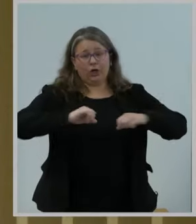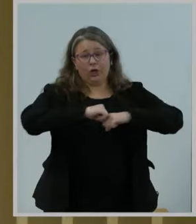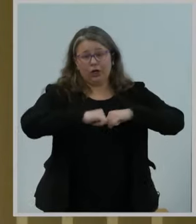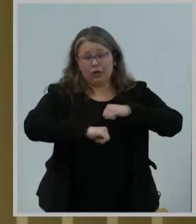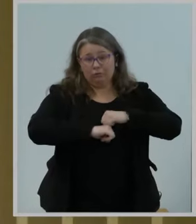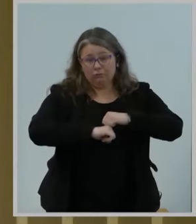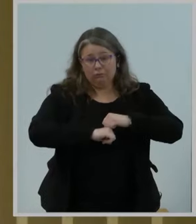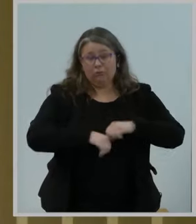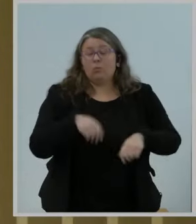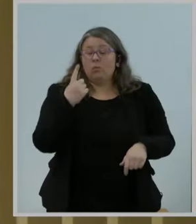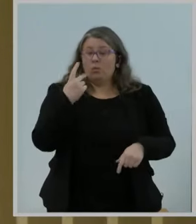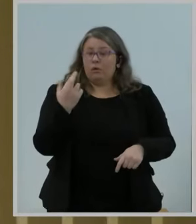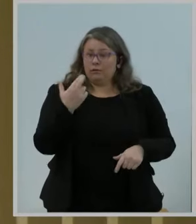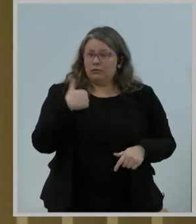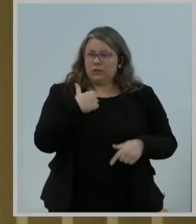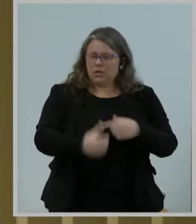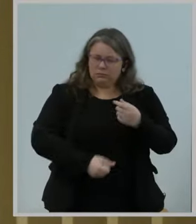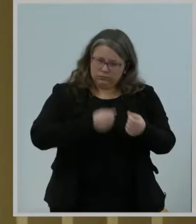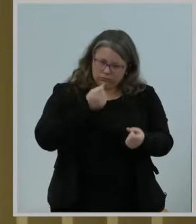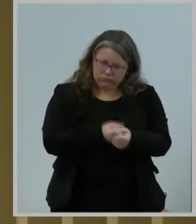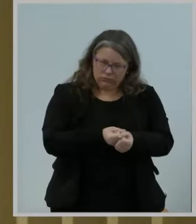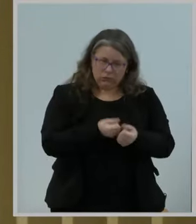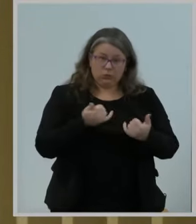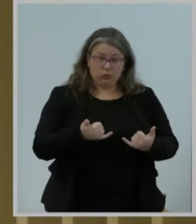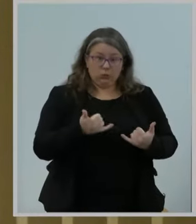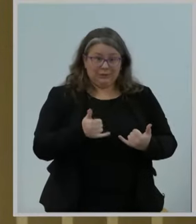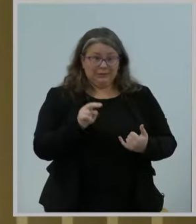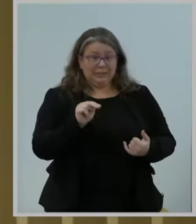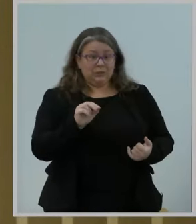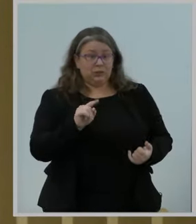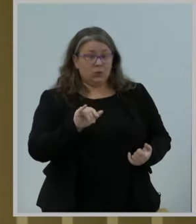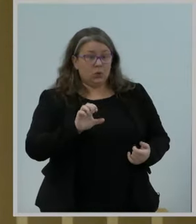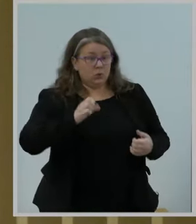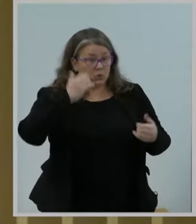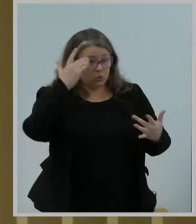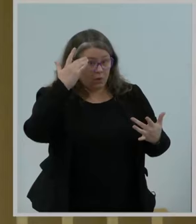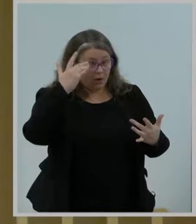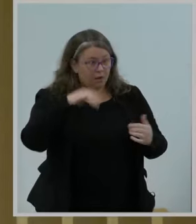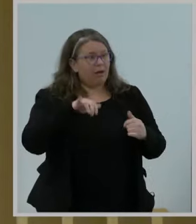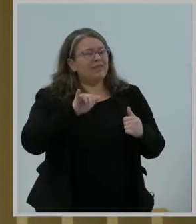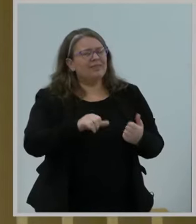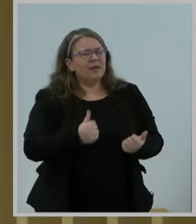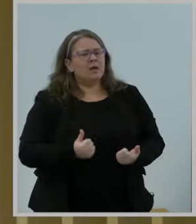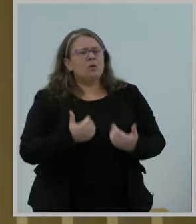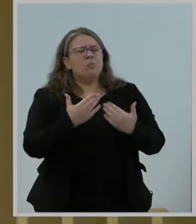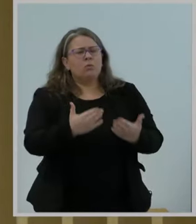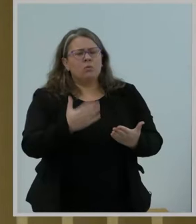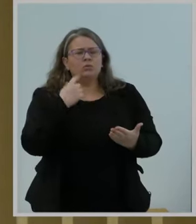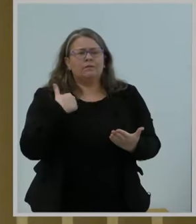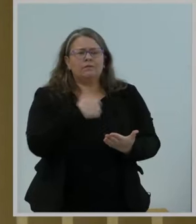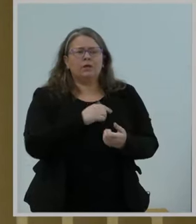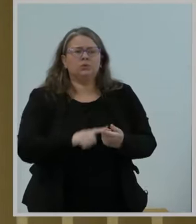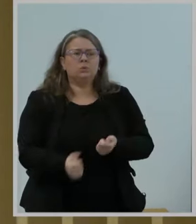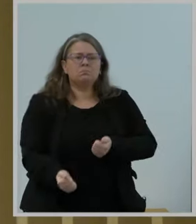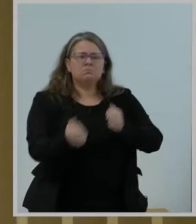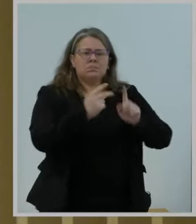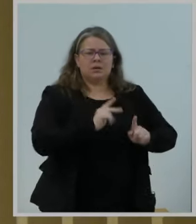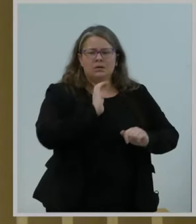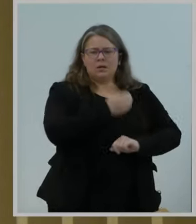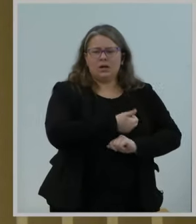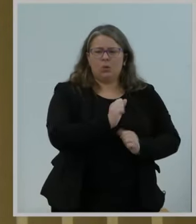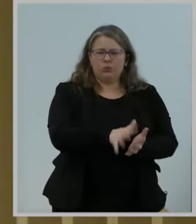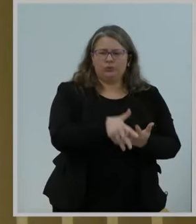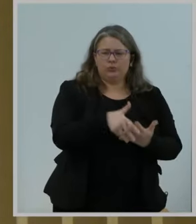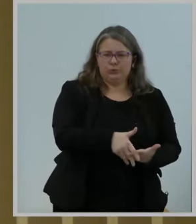notice is because it does propose to return us to our roots. A framework that has governed the internet's growth going back